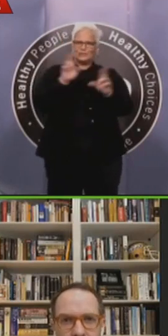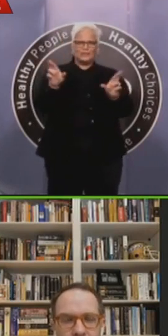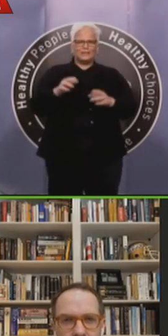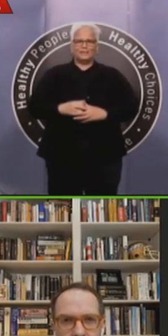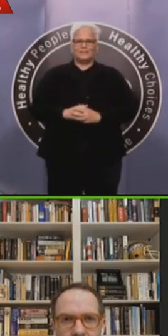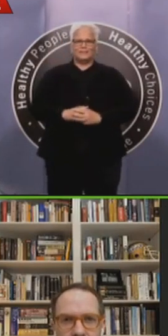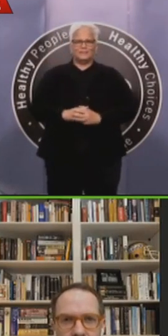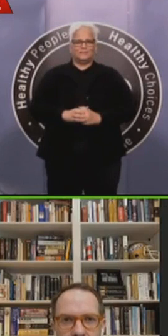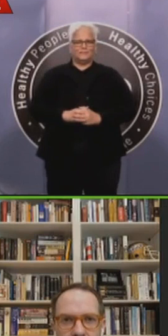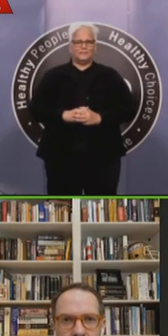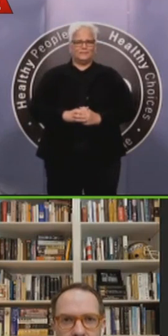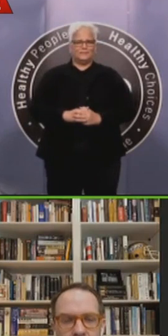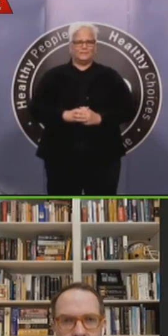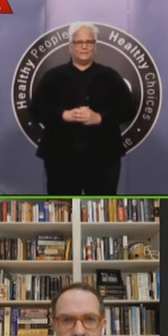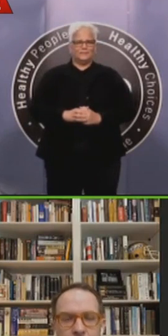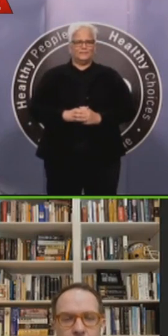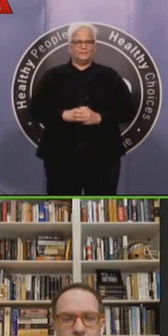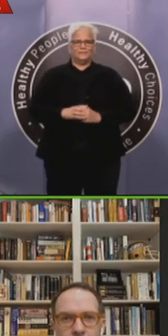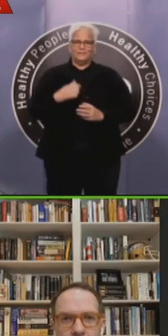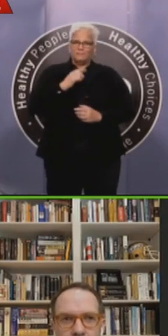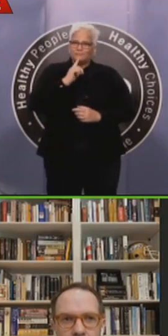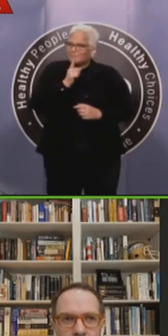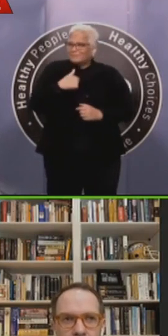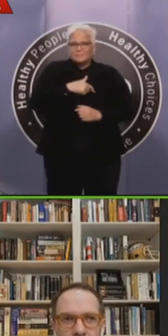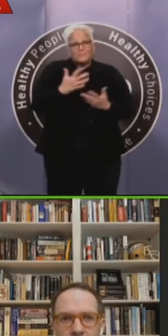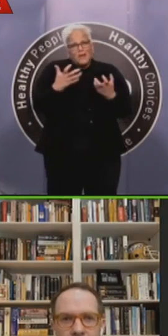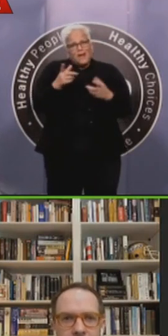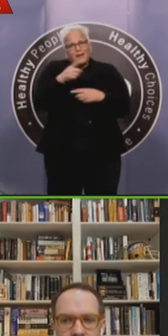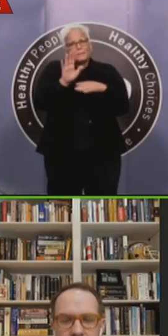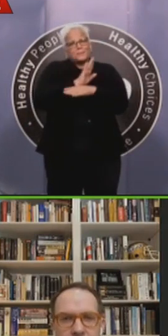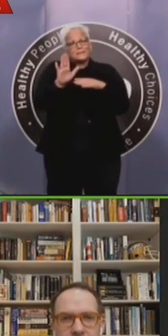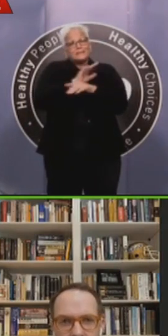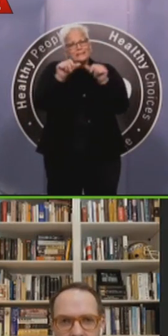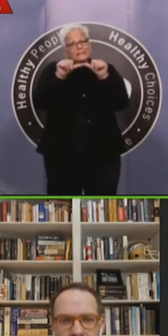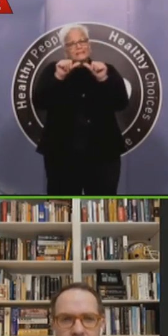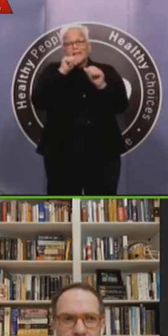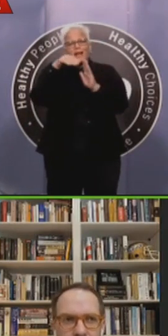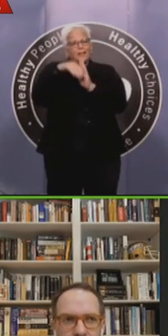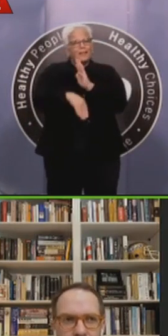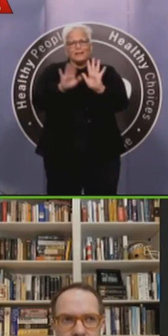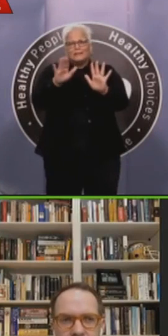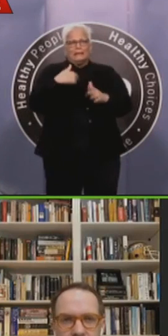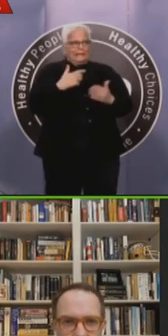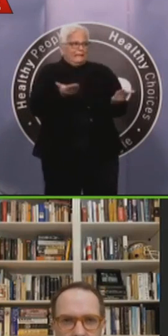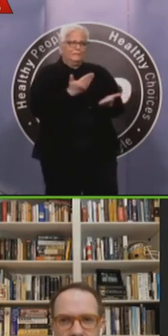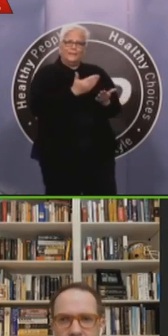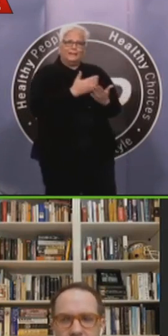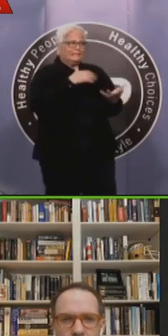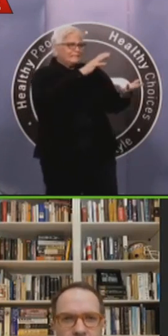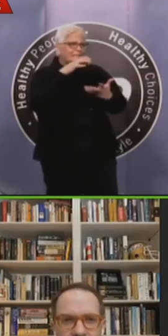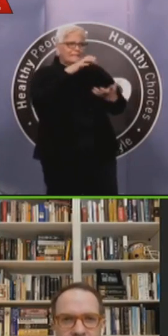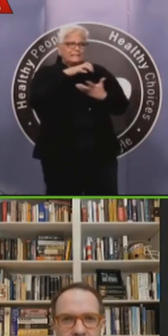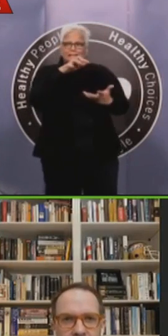over time and get back to business as usual. Um, but we recognize there's a bit of a lag time between today